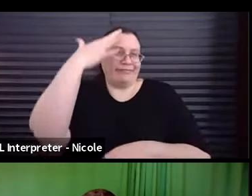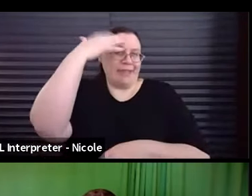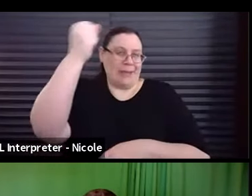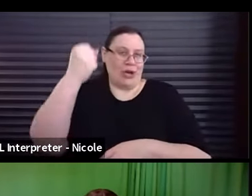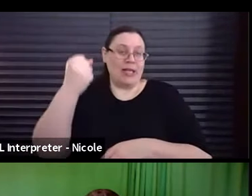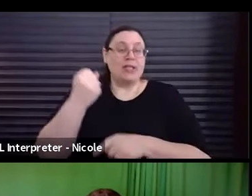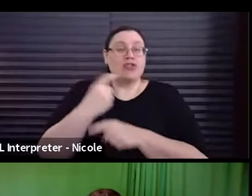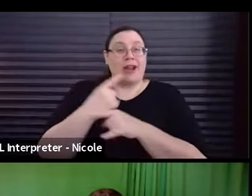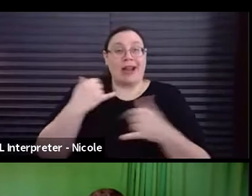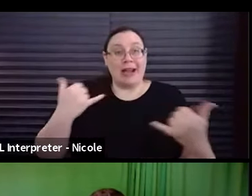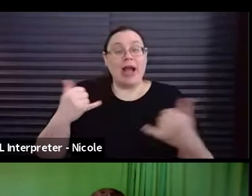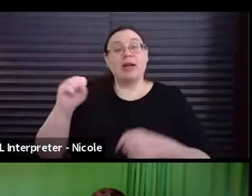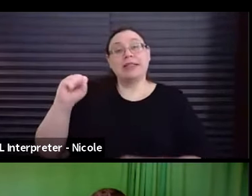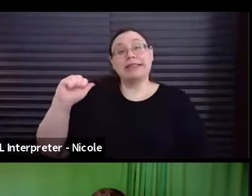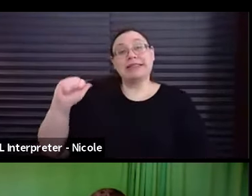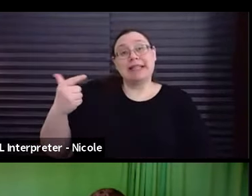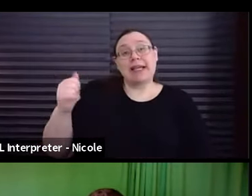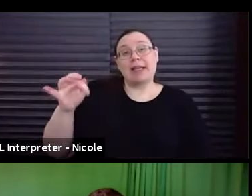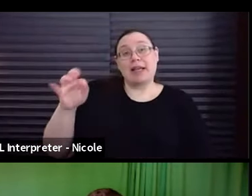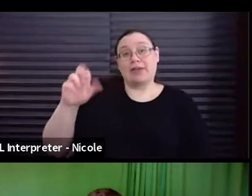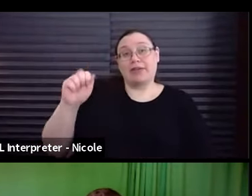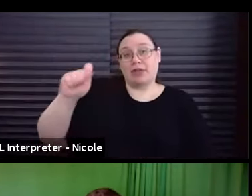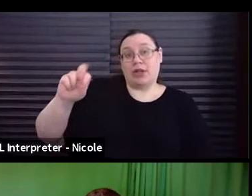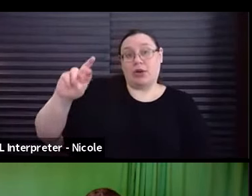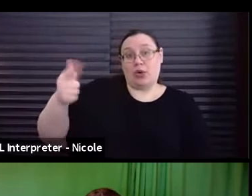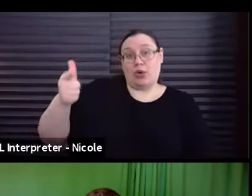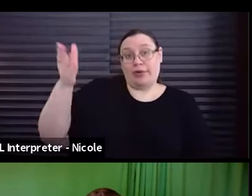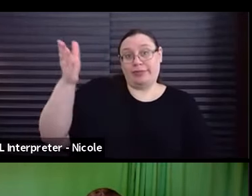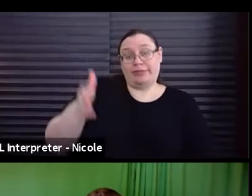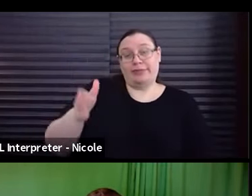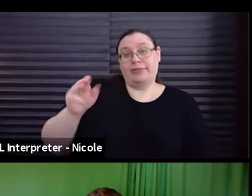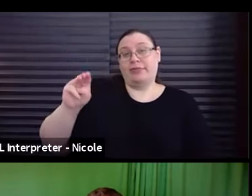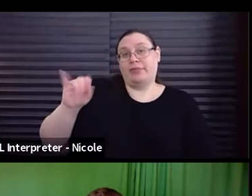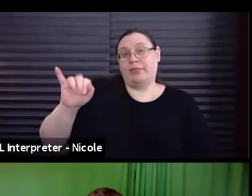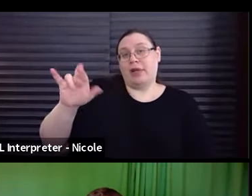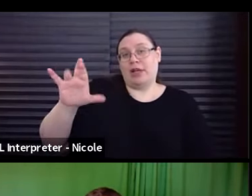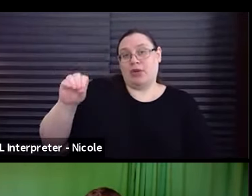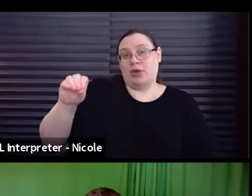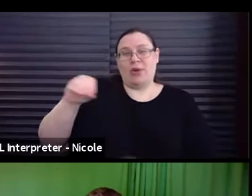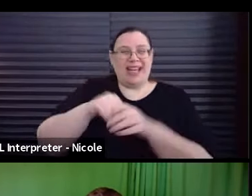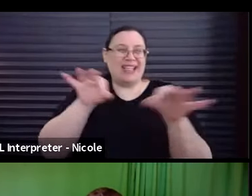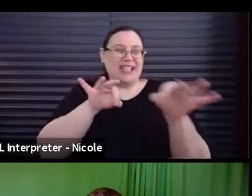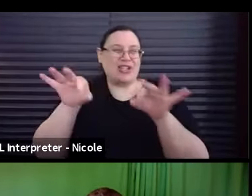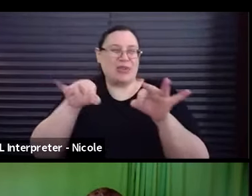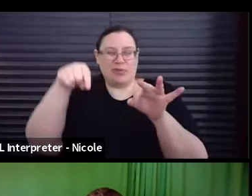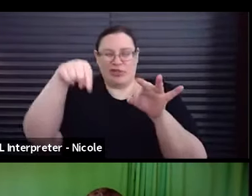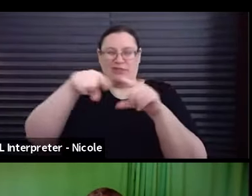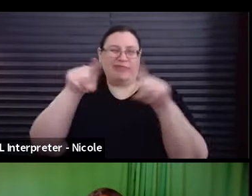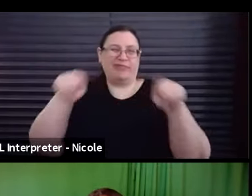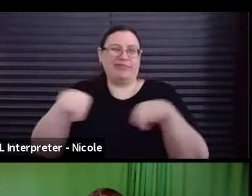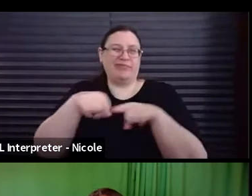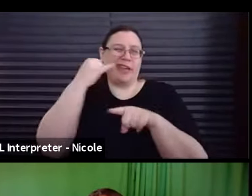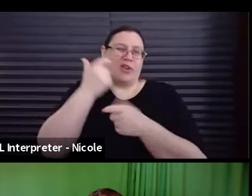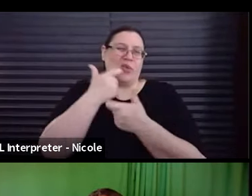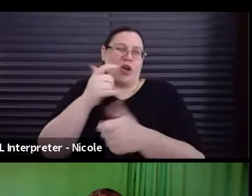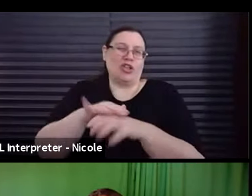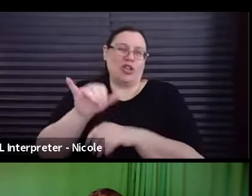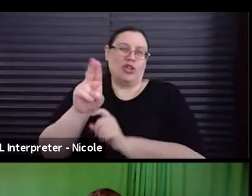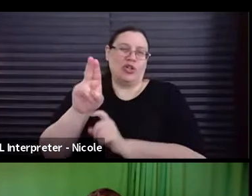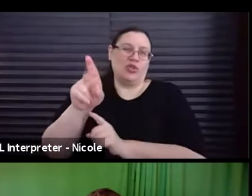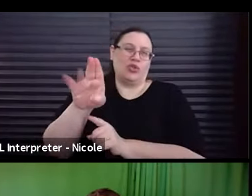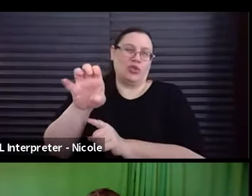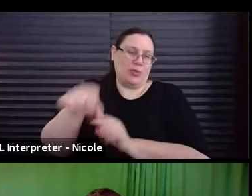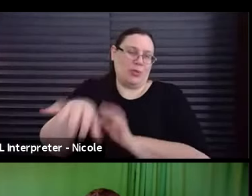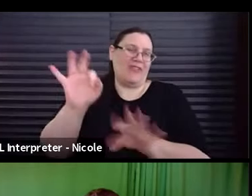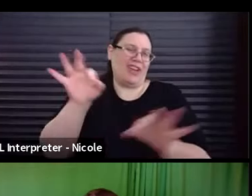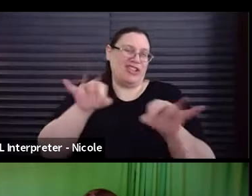now, but sag after dot org forward slash micro it's in the description box below. If you're watching on YouTube right now, it